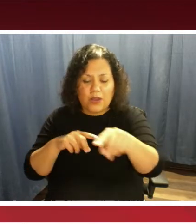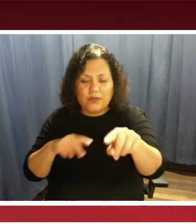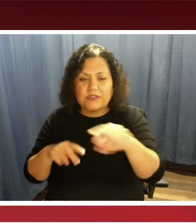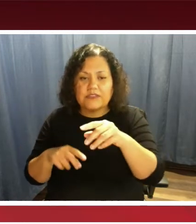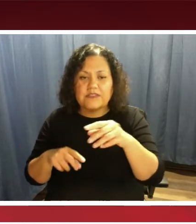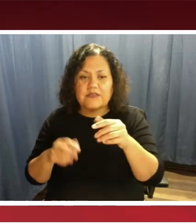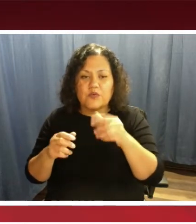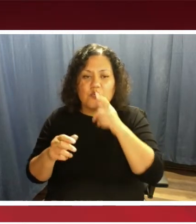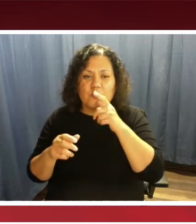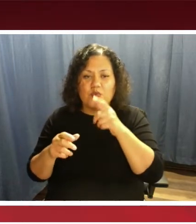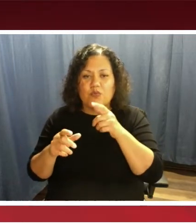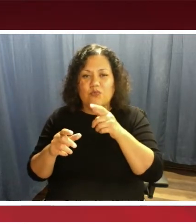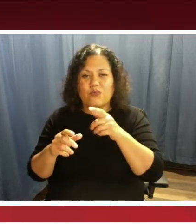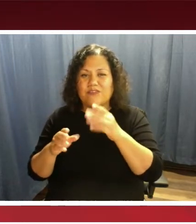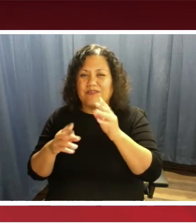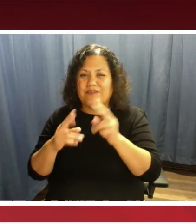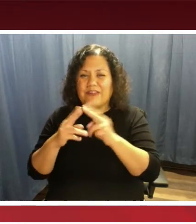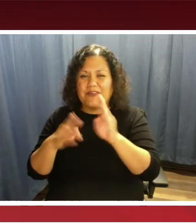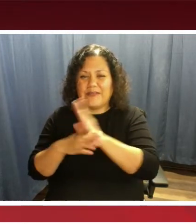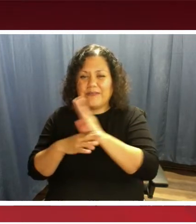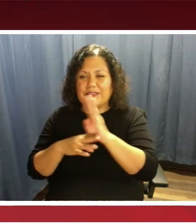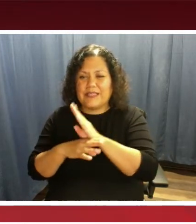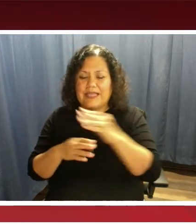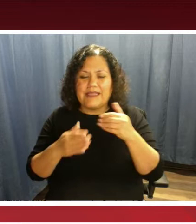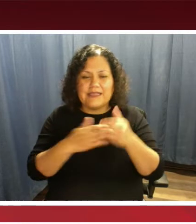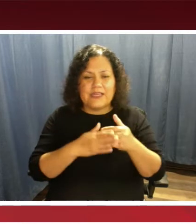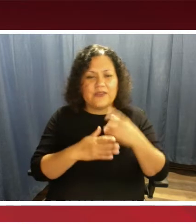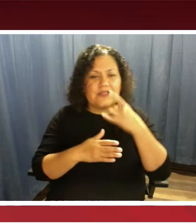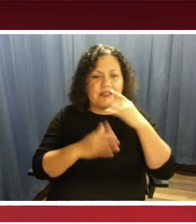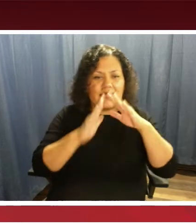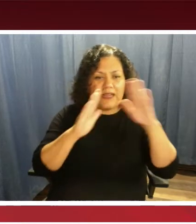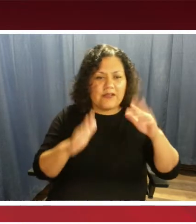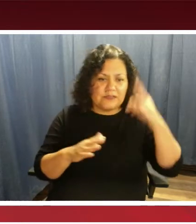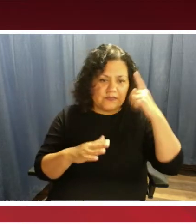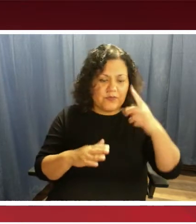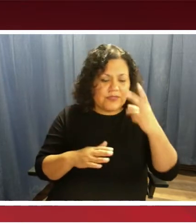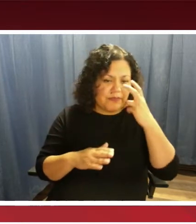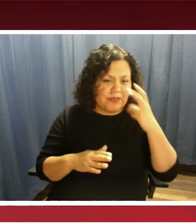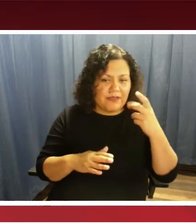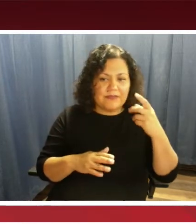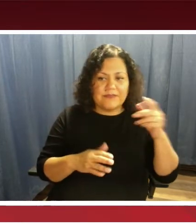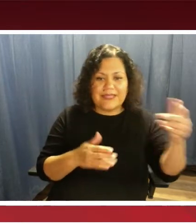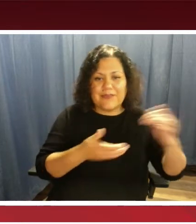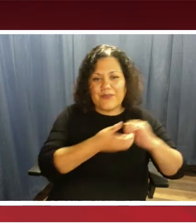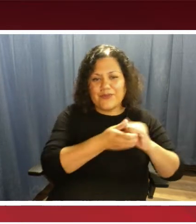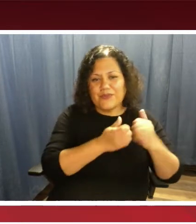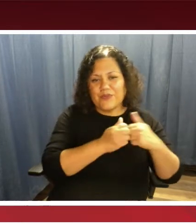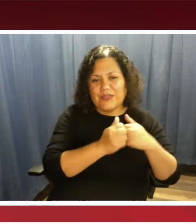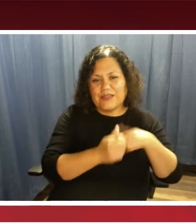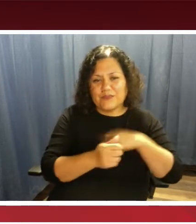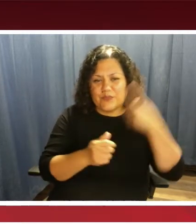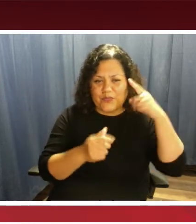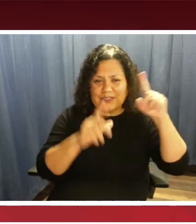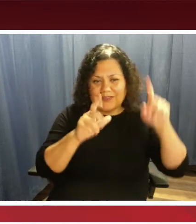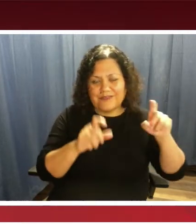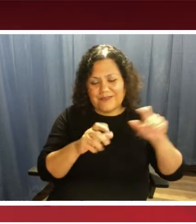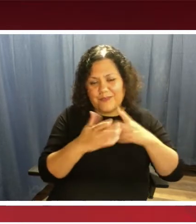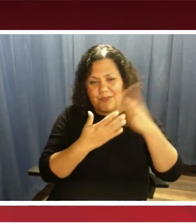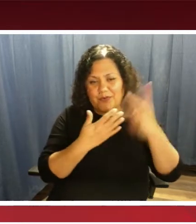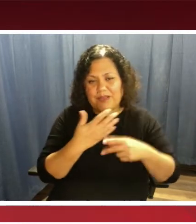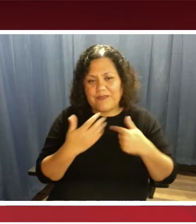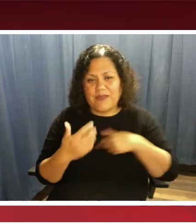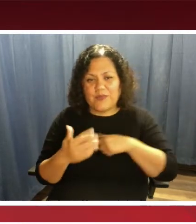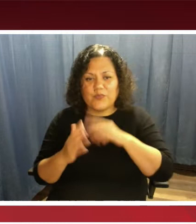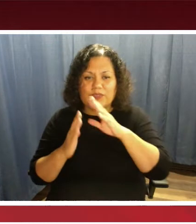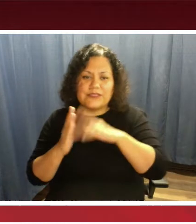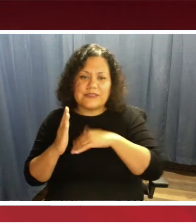and also near the Lighthouse for the Blind as they were our partners with this pilot program. We also scheduled testing events